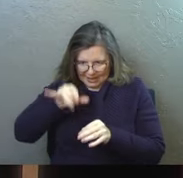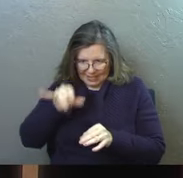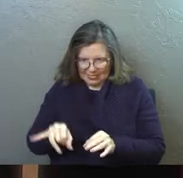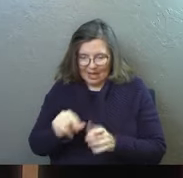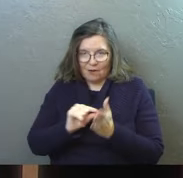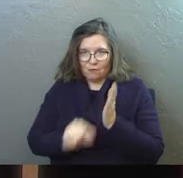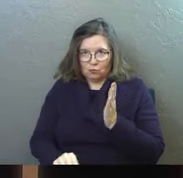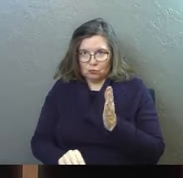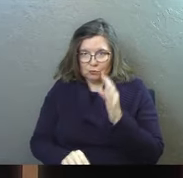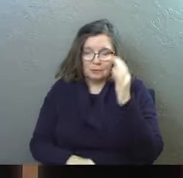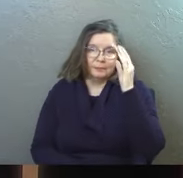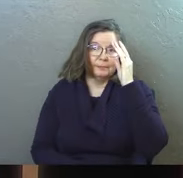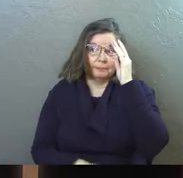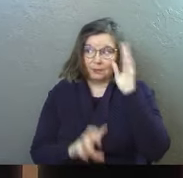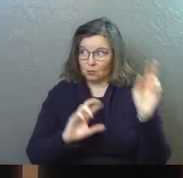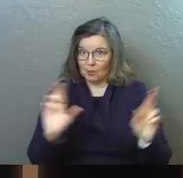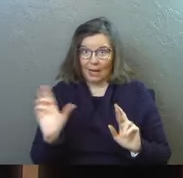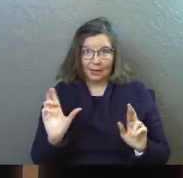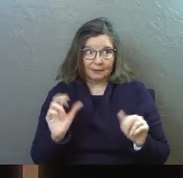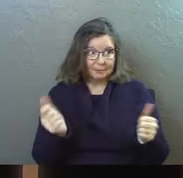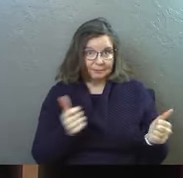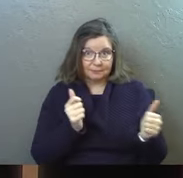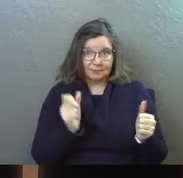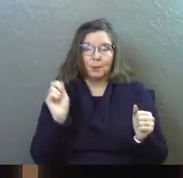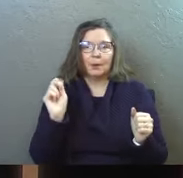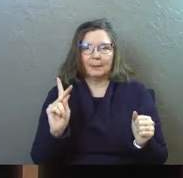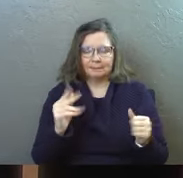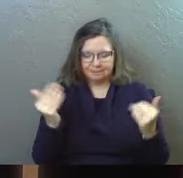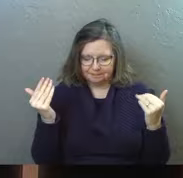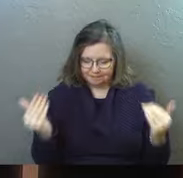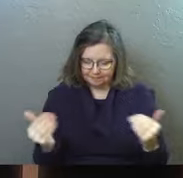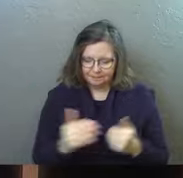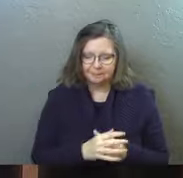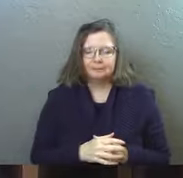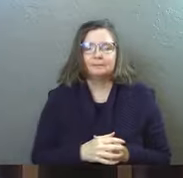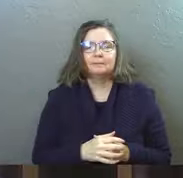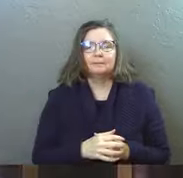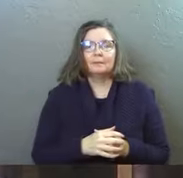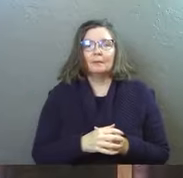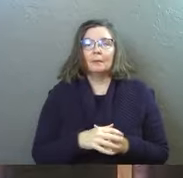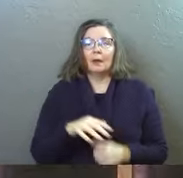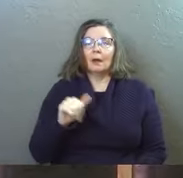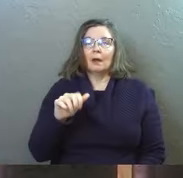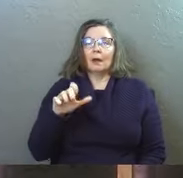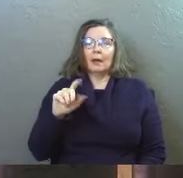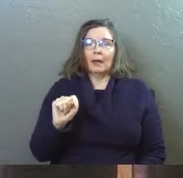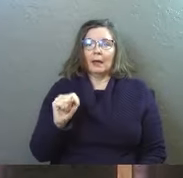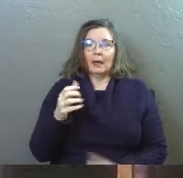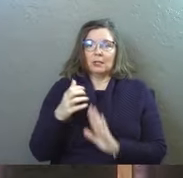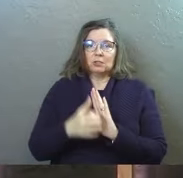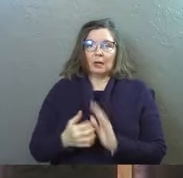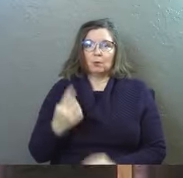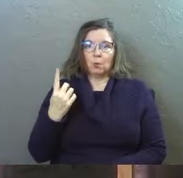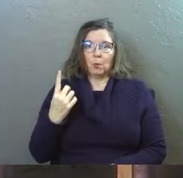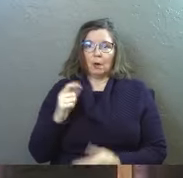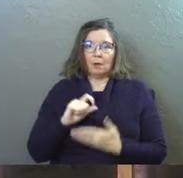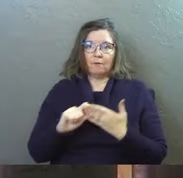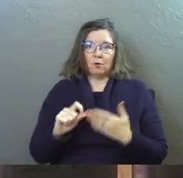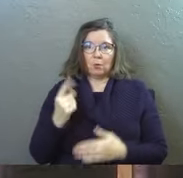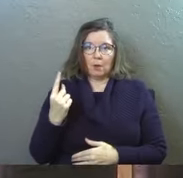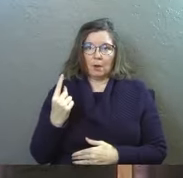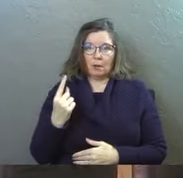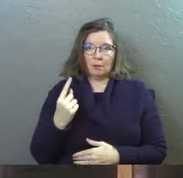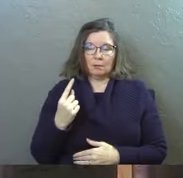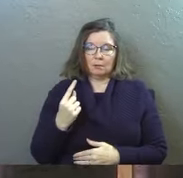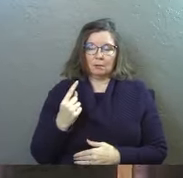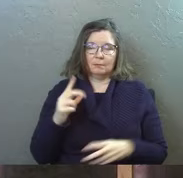crazy thing. Are you ready? Okay, let's go. Acts chapter one, verse one. In